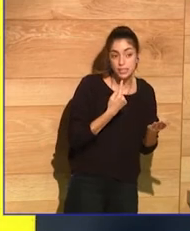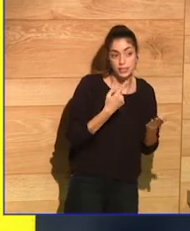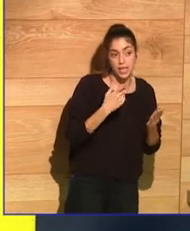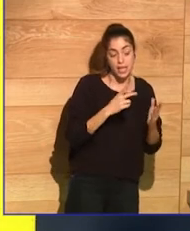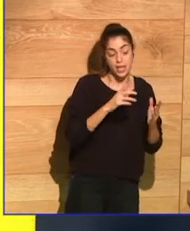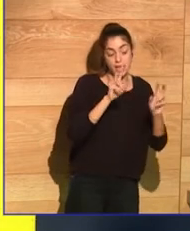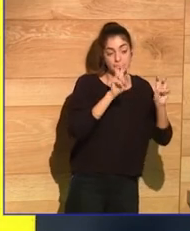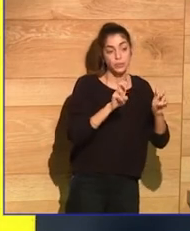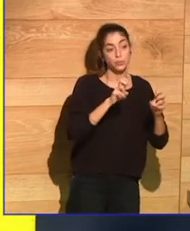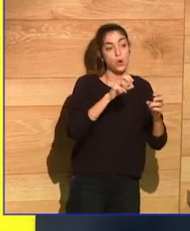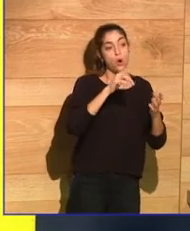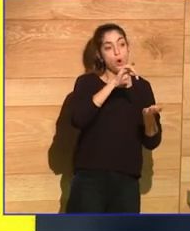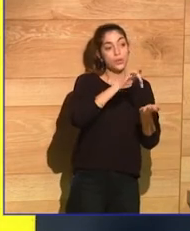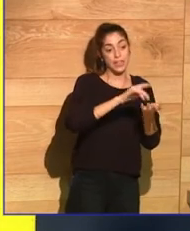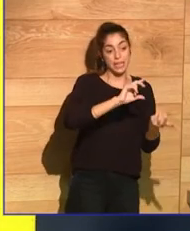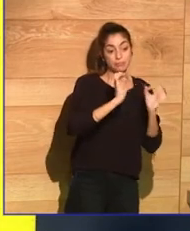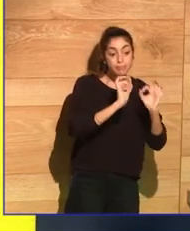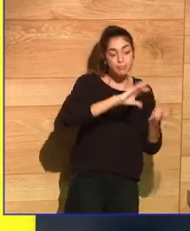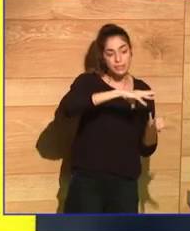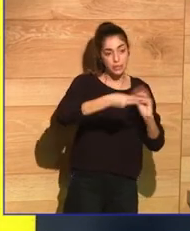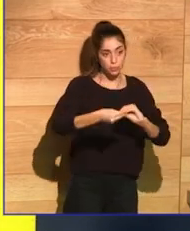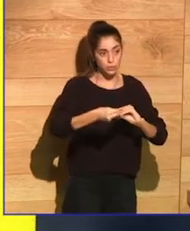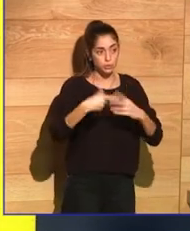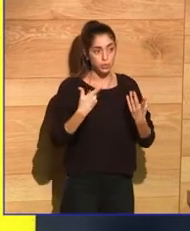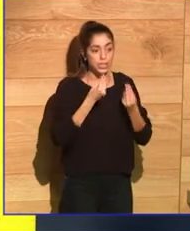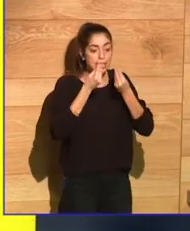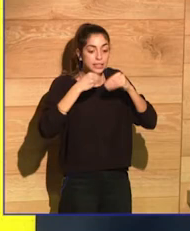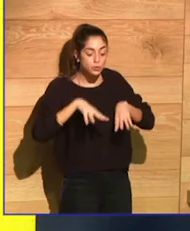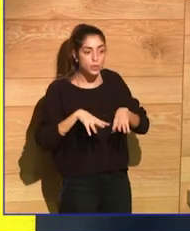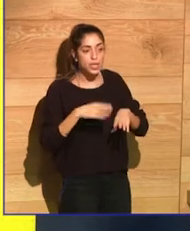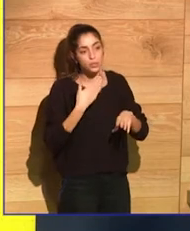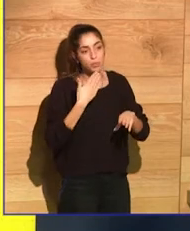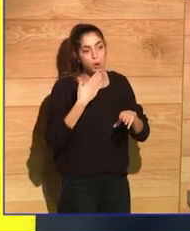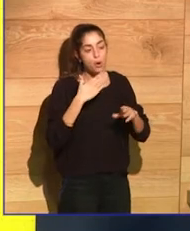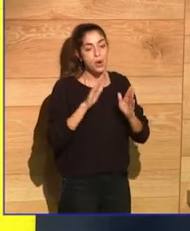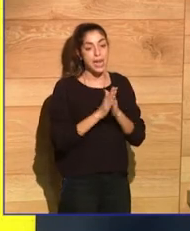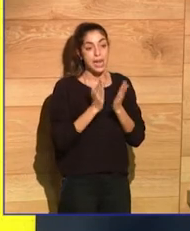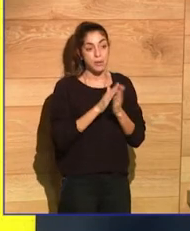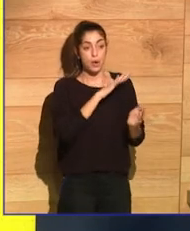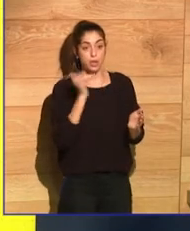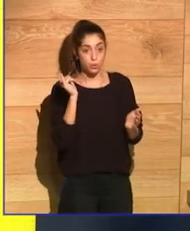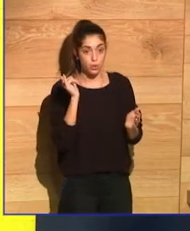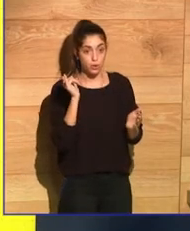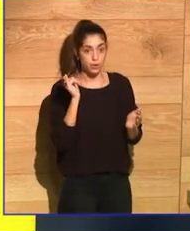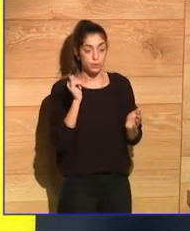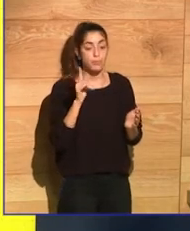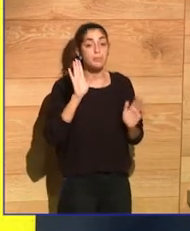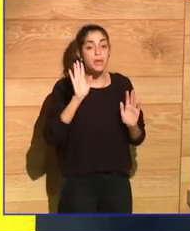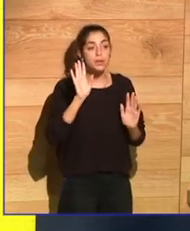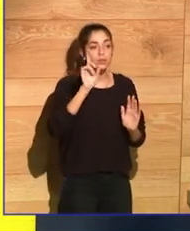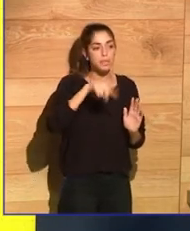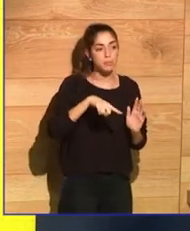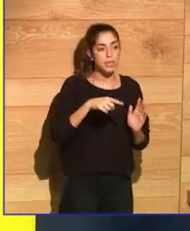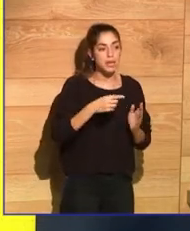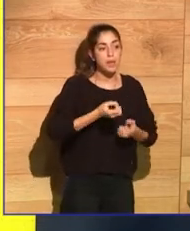can find in Adjustment Day. There are many and they're very important. In fact, the acts of the whole